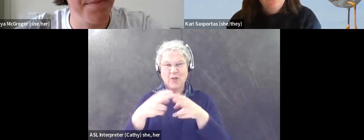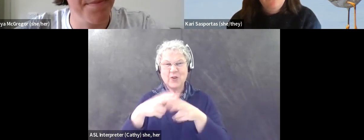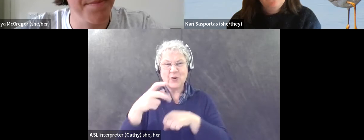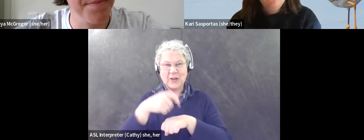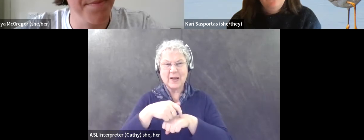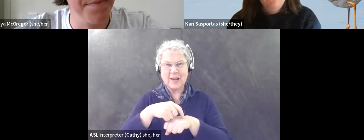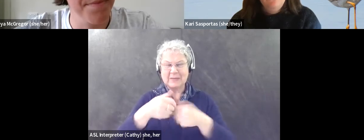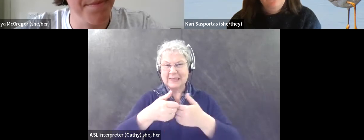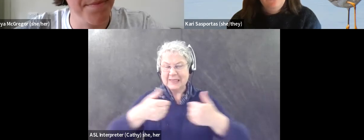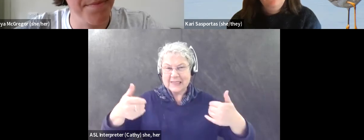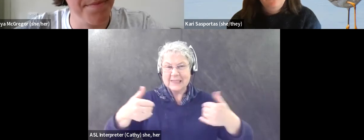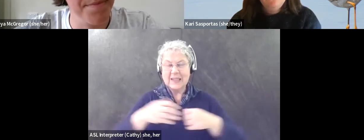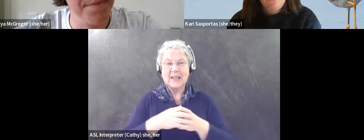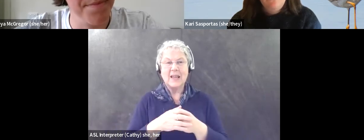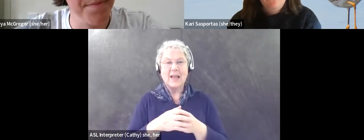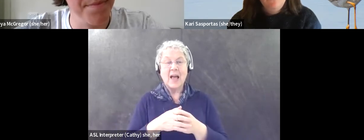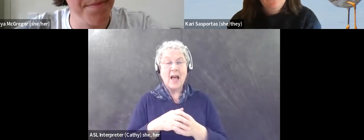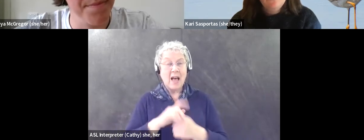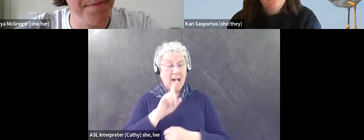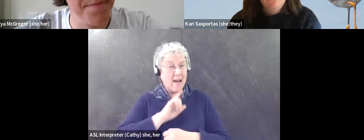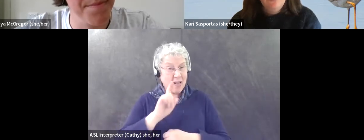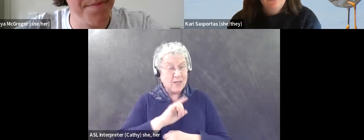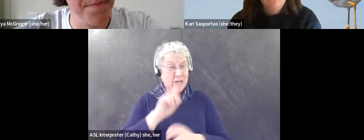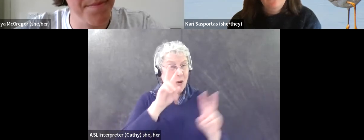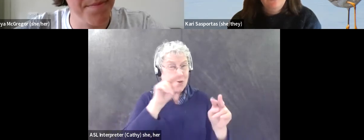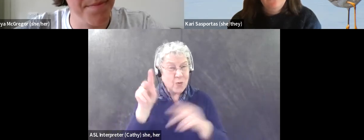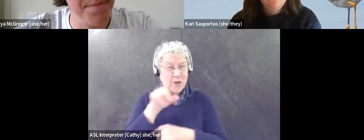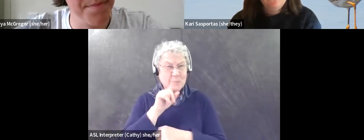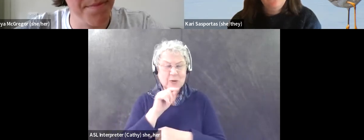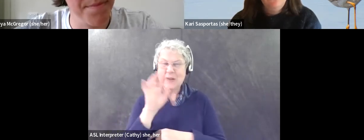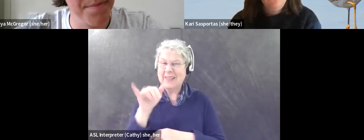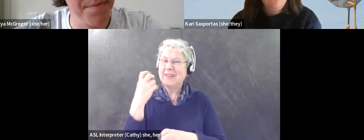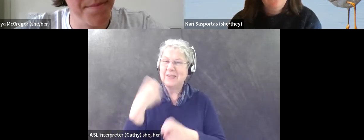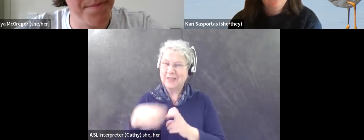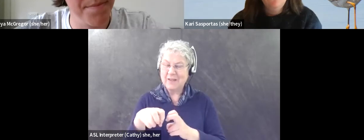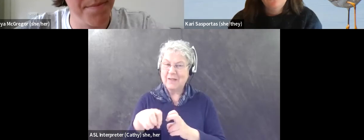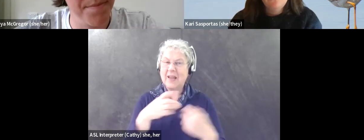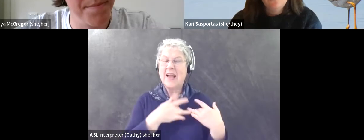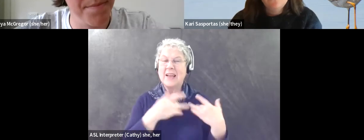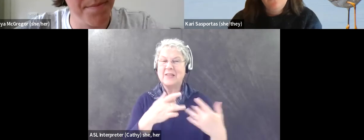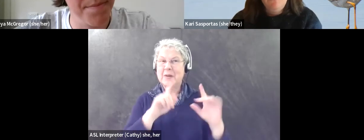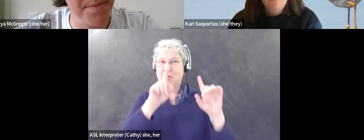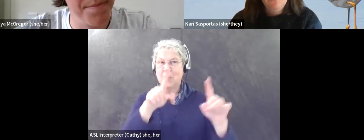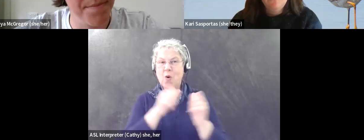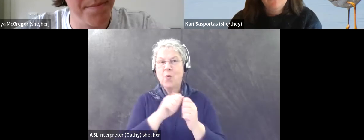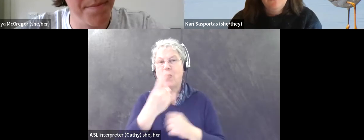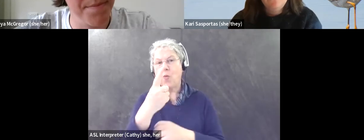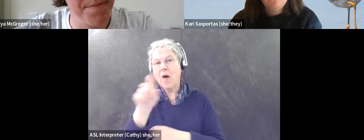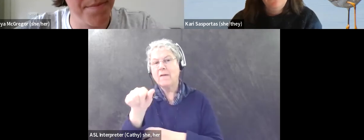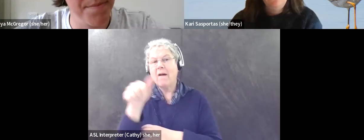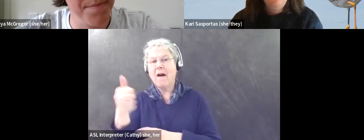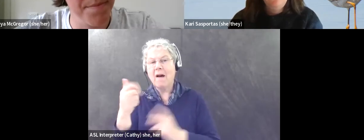birding absolutely alone can be tough. I'm usually going out with someone like one other person, maybe whether